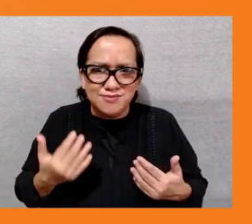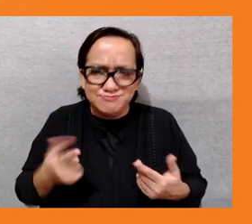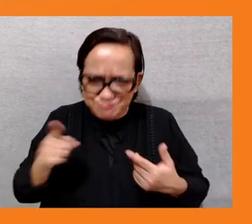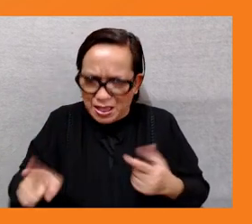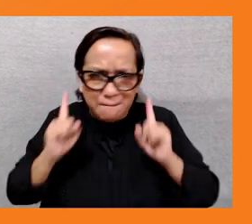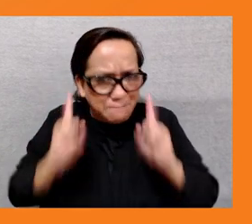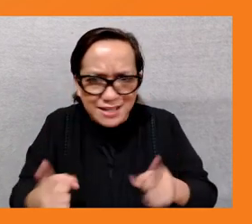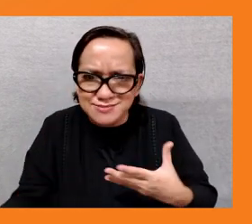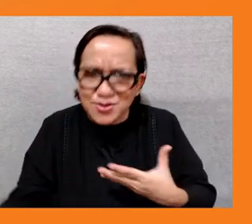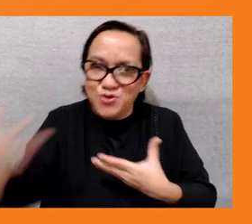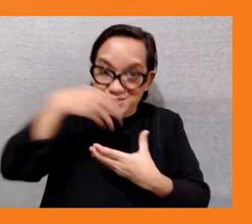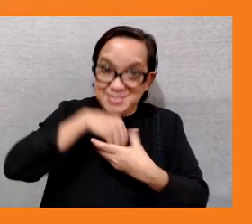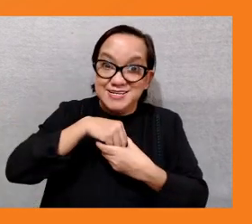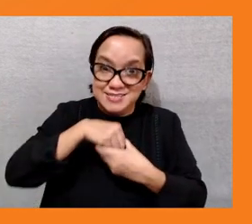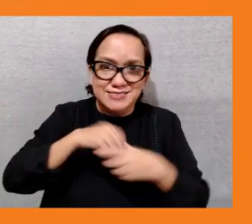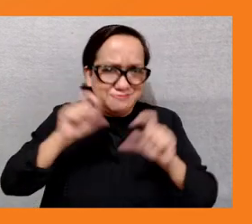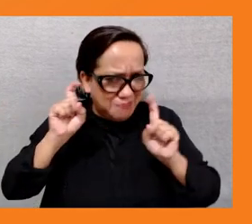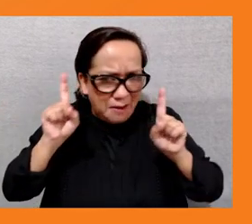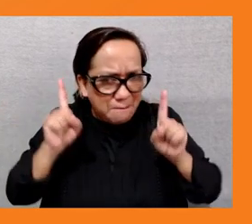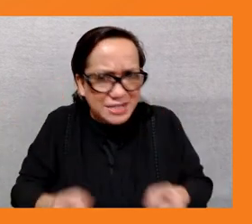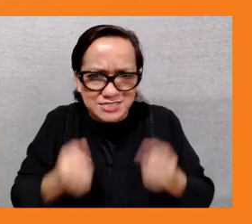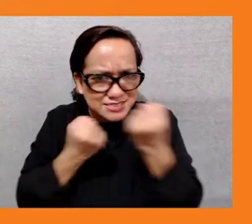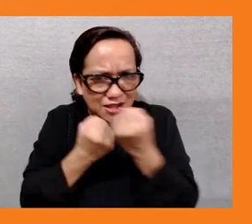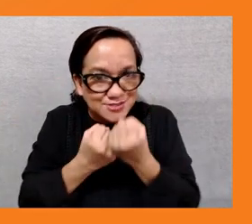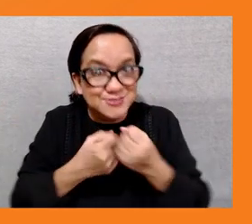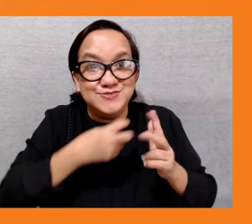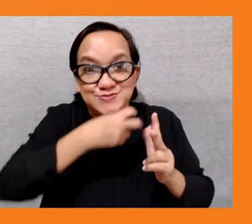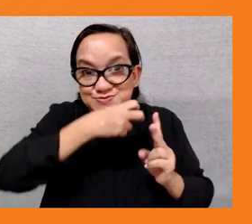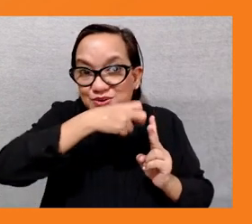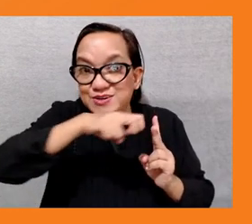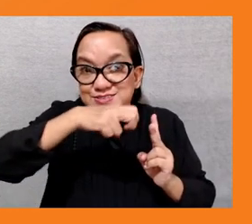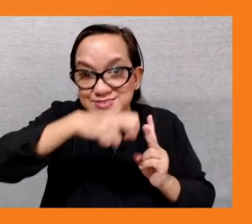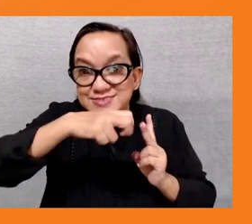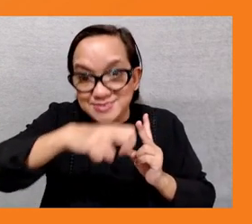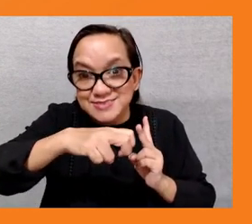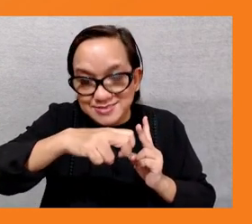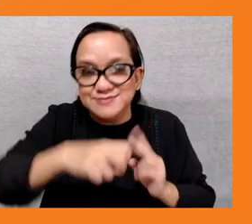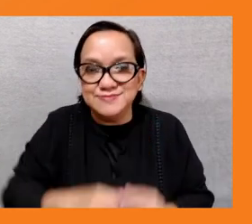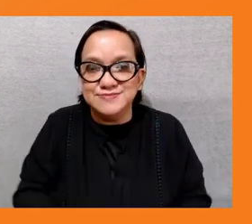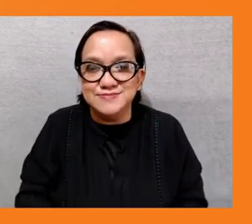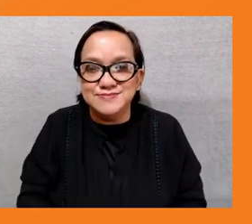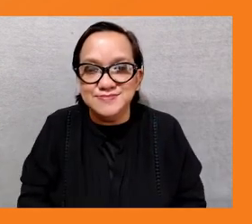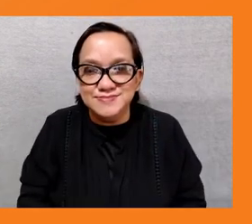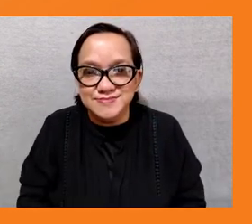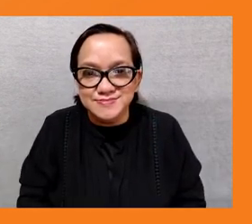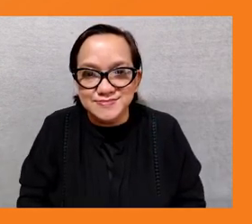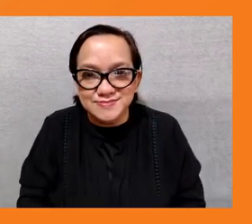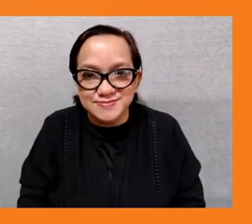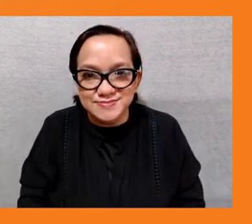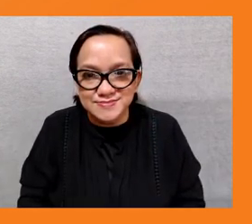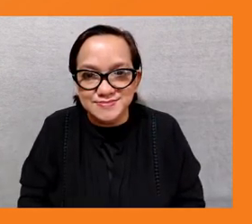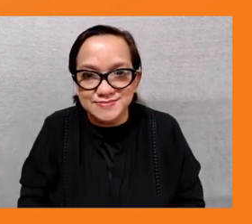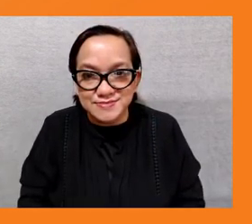the transition so that um there is a role for uh for uh women and girls to play and then